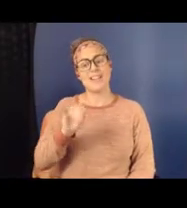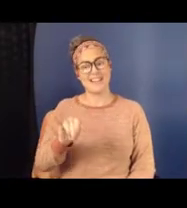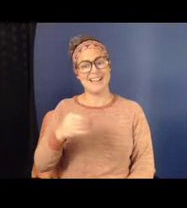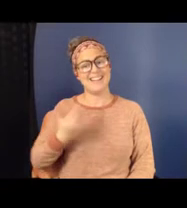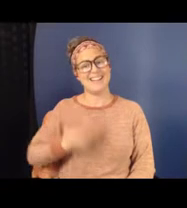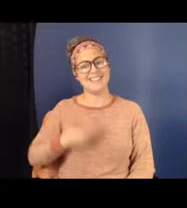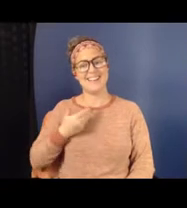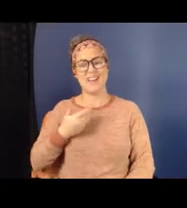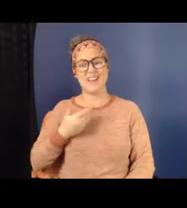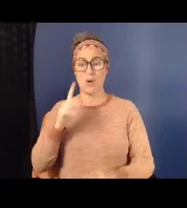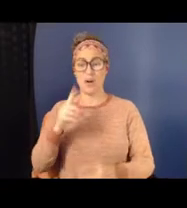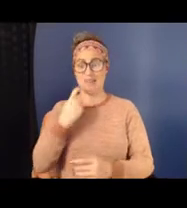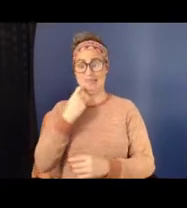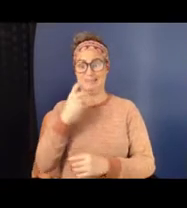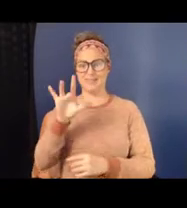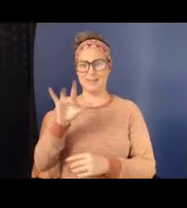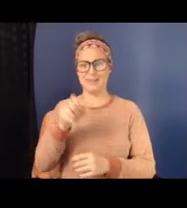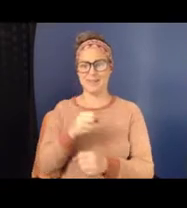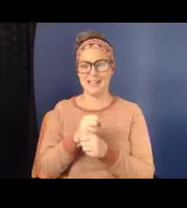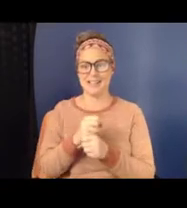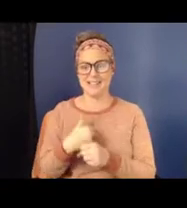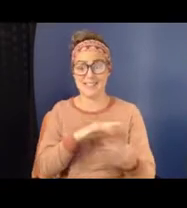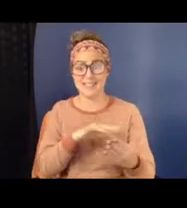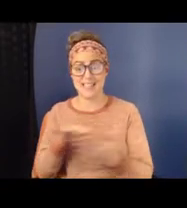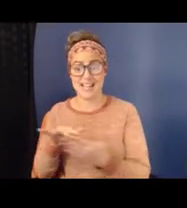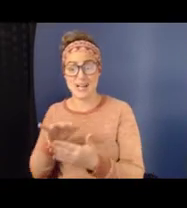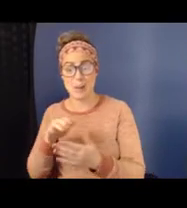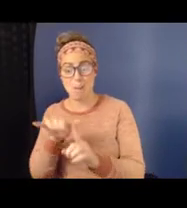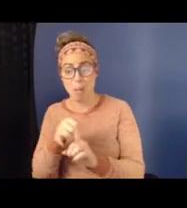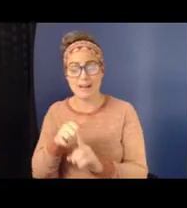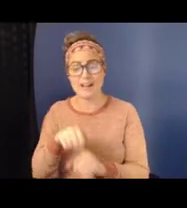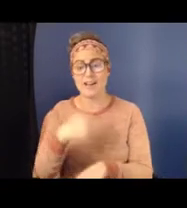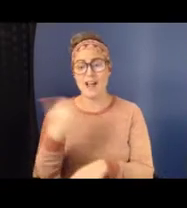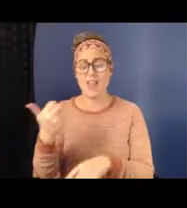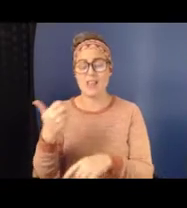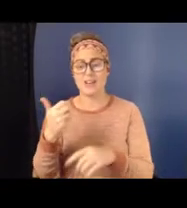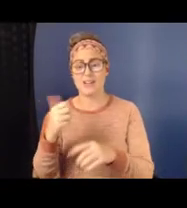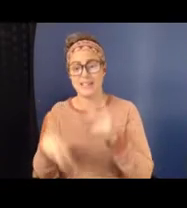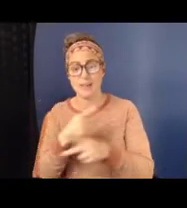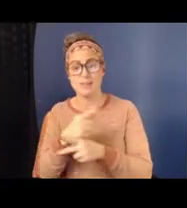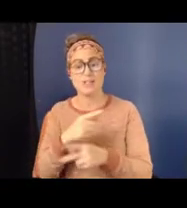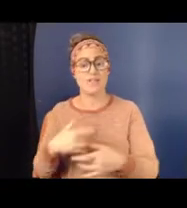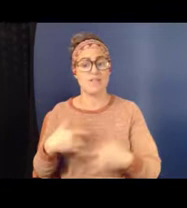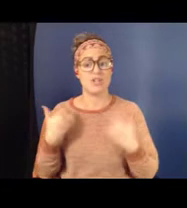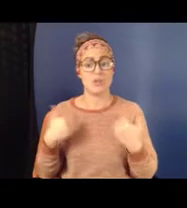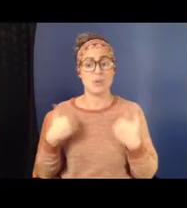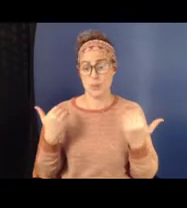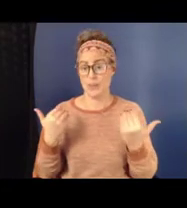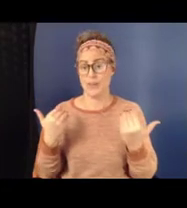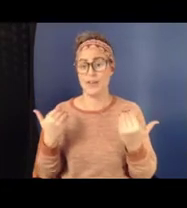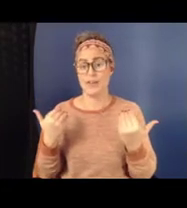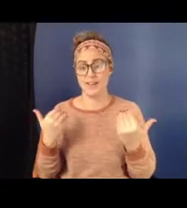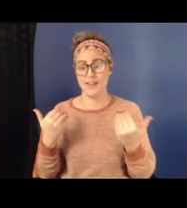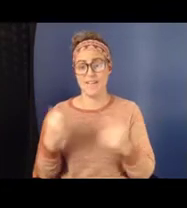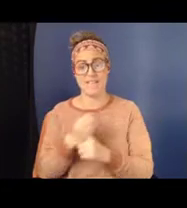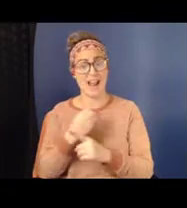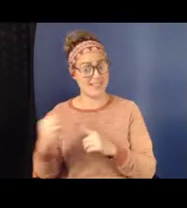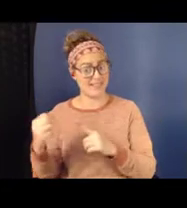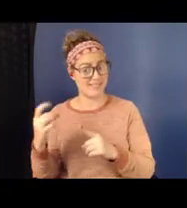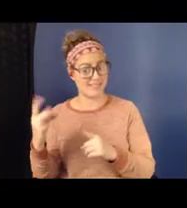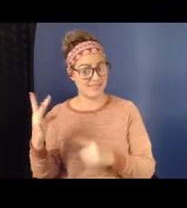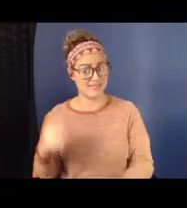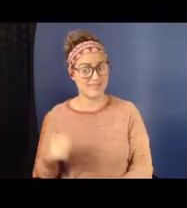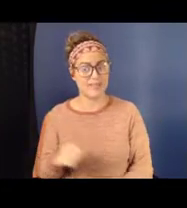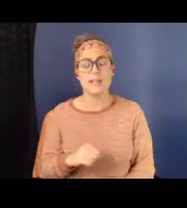years, have studied bullying and other forms of youth violence. And very early on in our lab, we